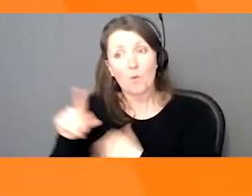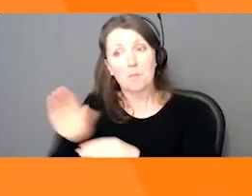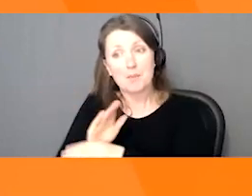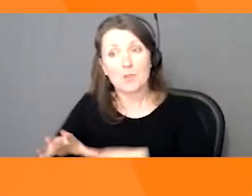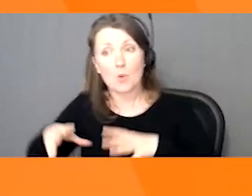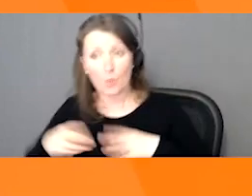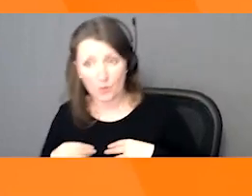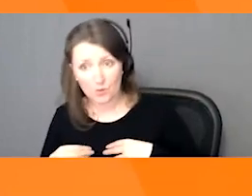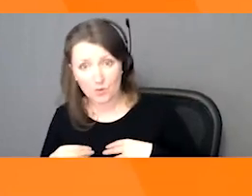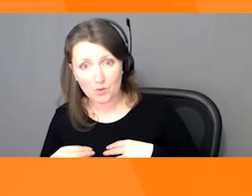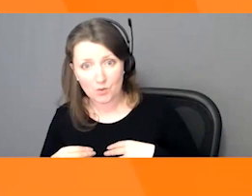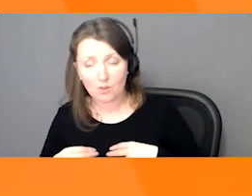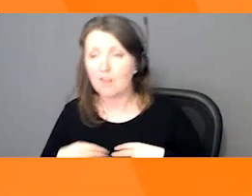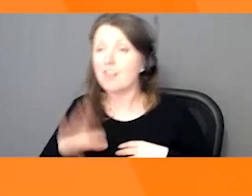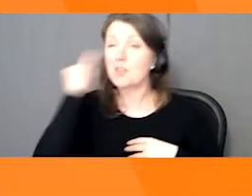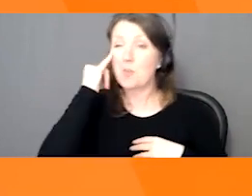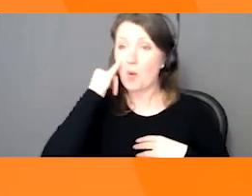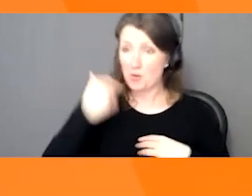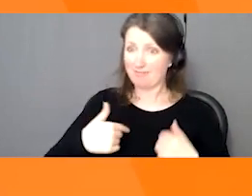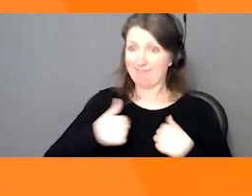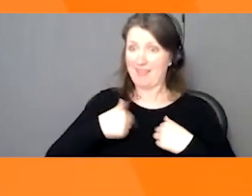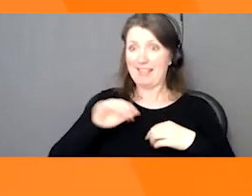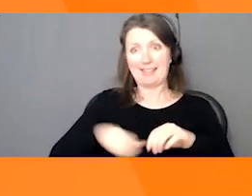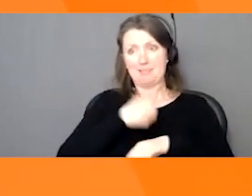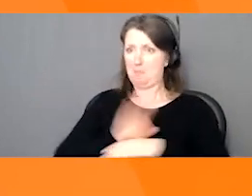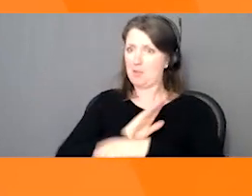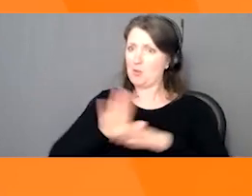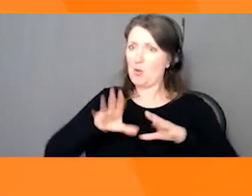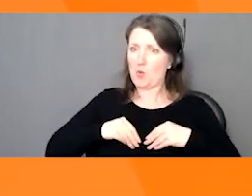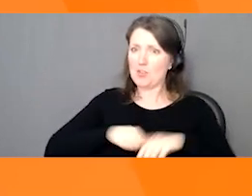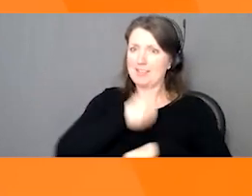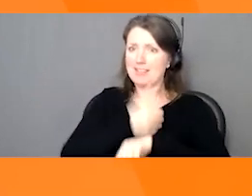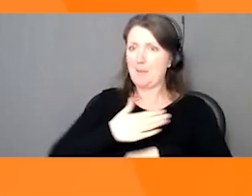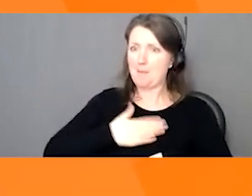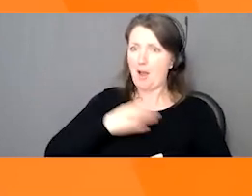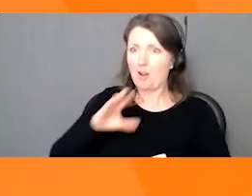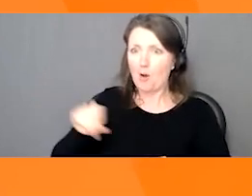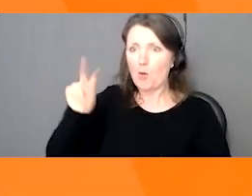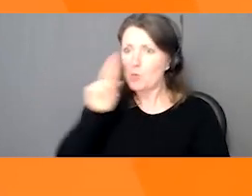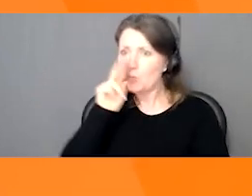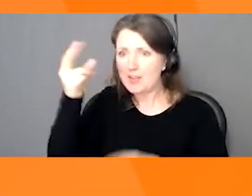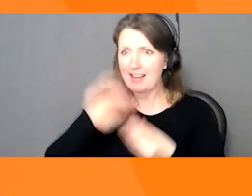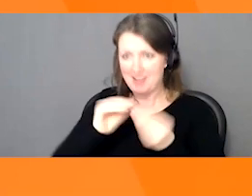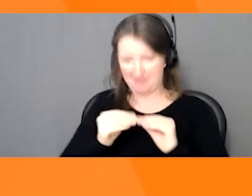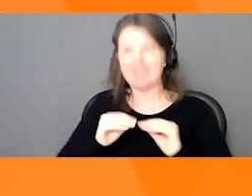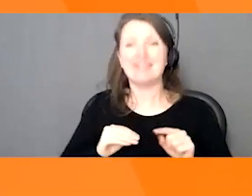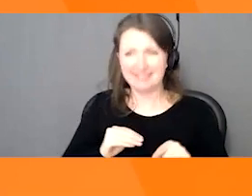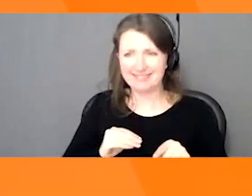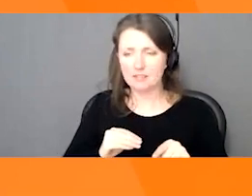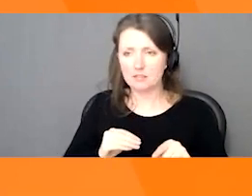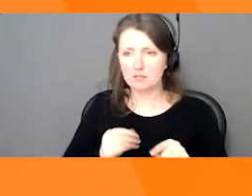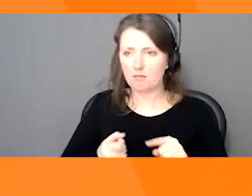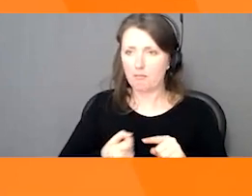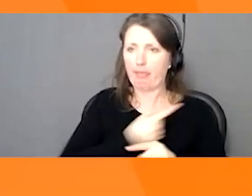numbering systems confuse matters even further. Without a standardized global system, the same identification number can yield very different